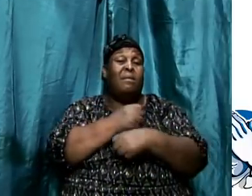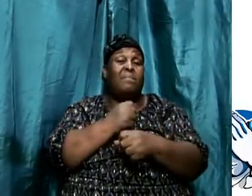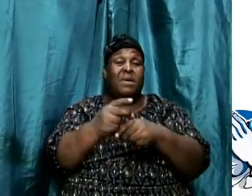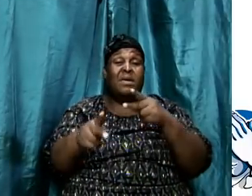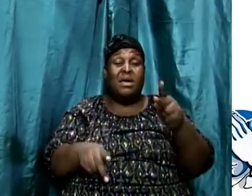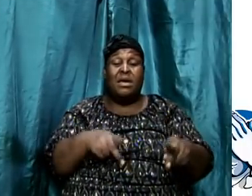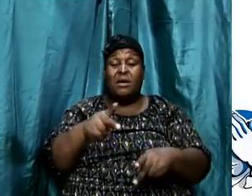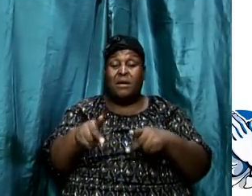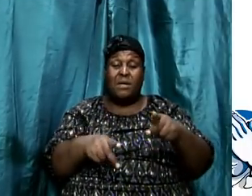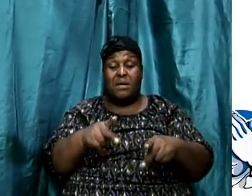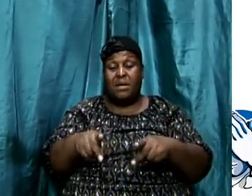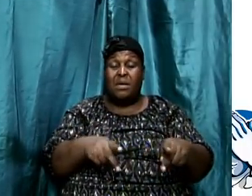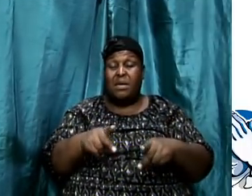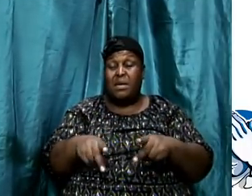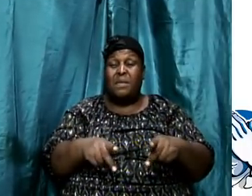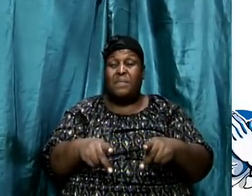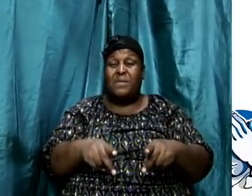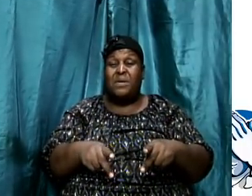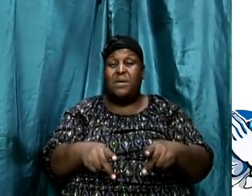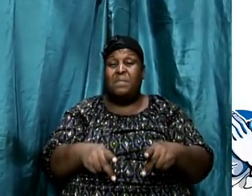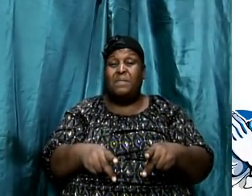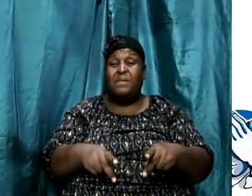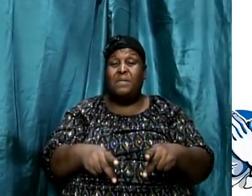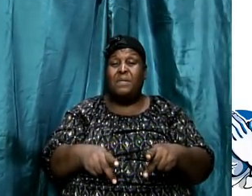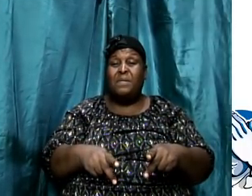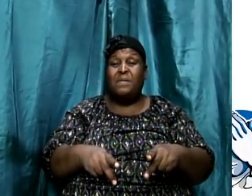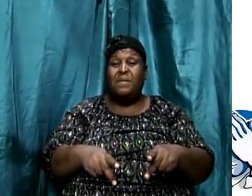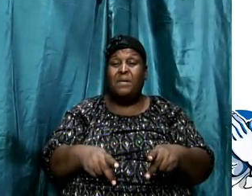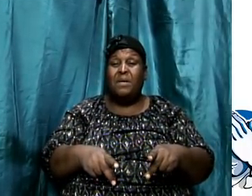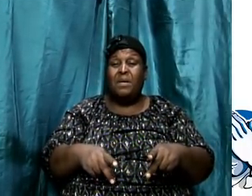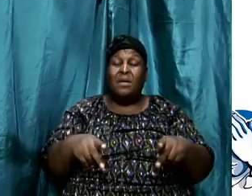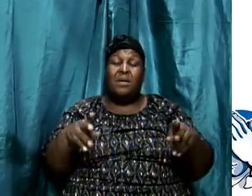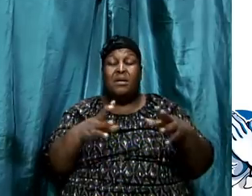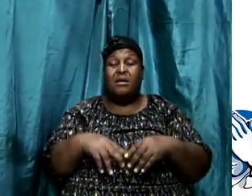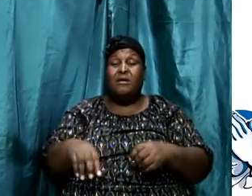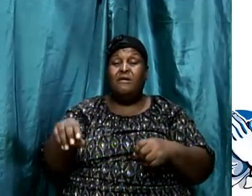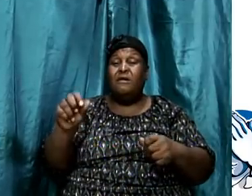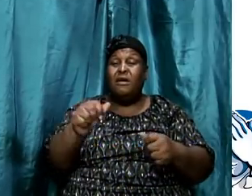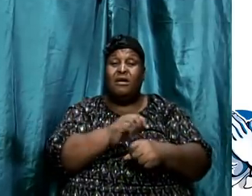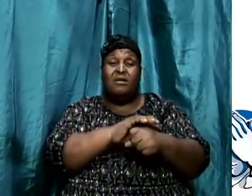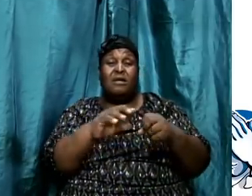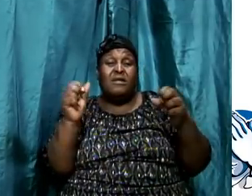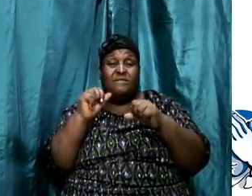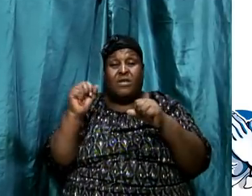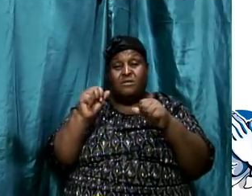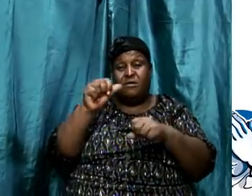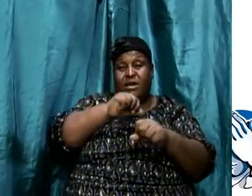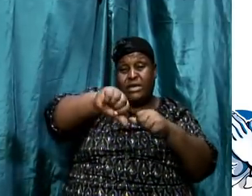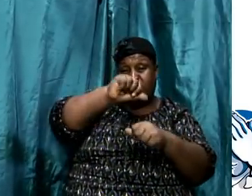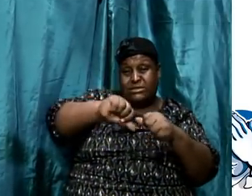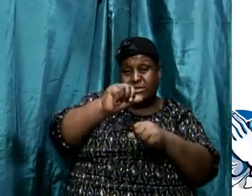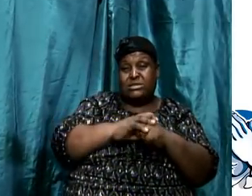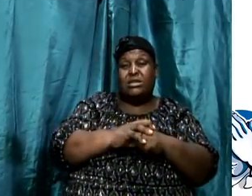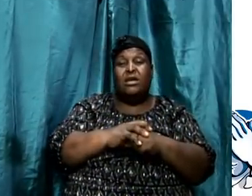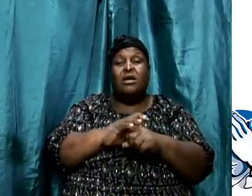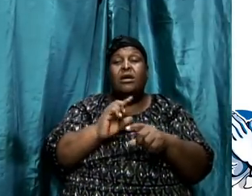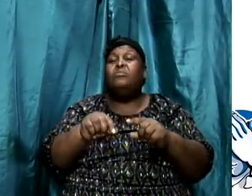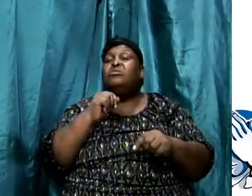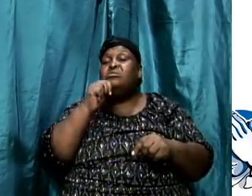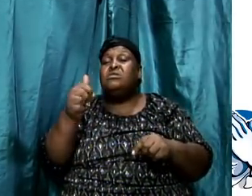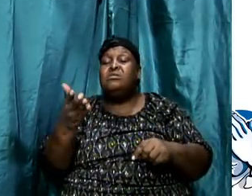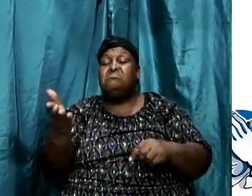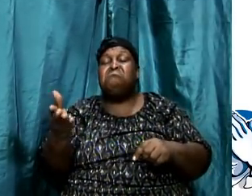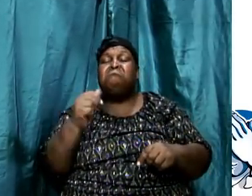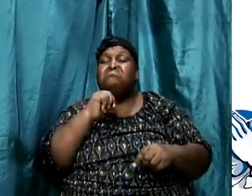flat, but your lifestyle is not where it should be. So at the end of the day, what is important for you to live God? Better yet, it's good to have the good